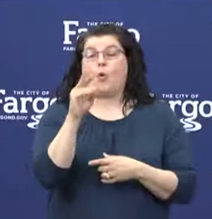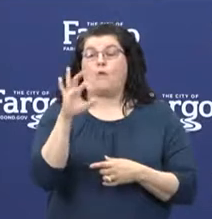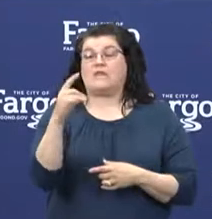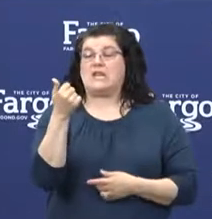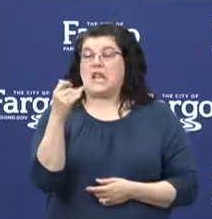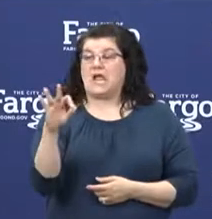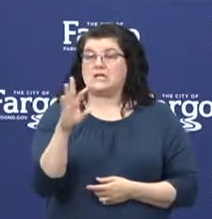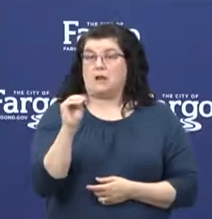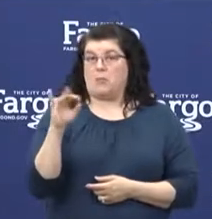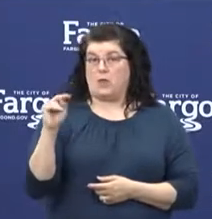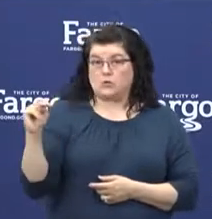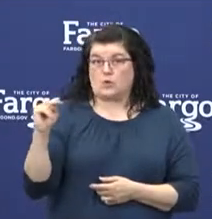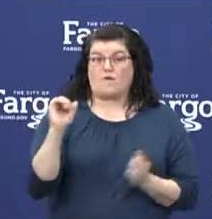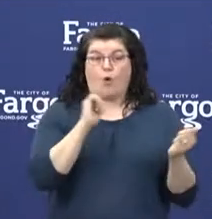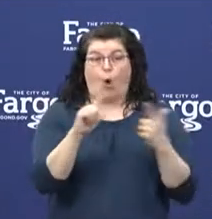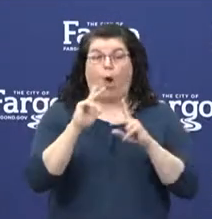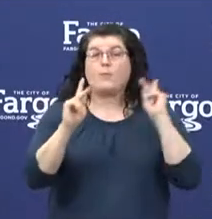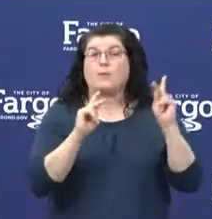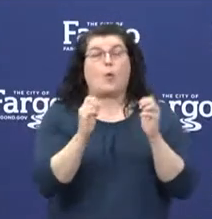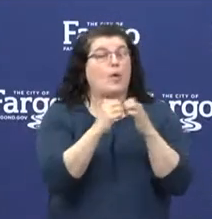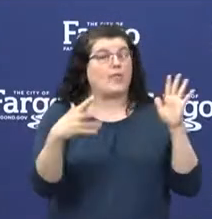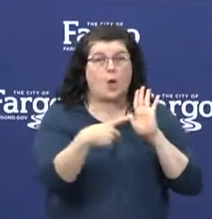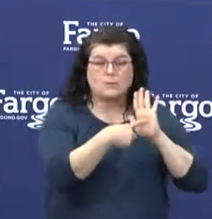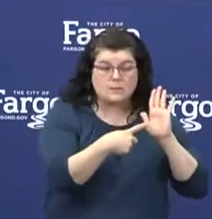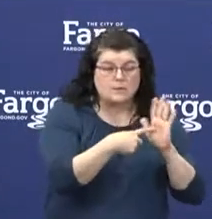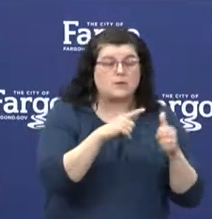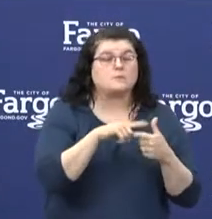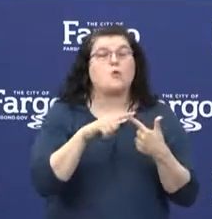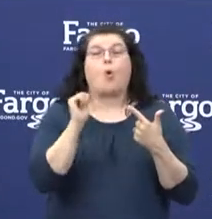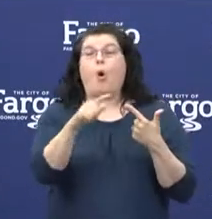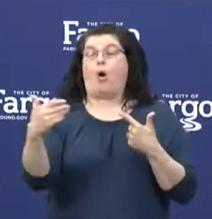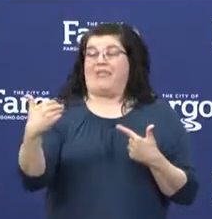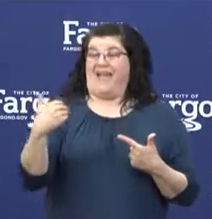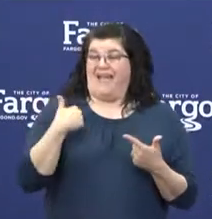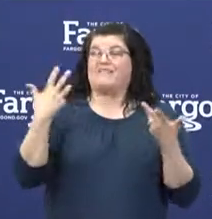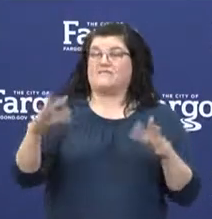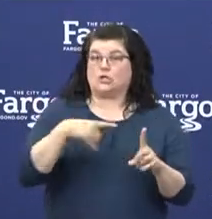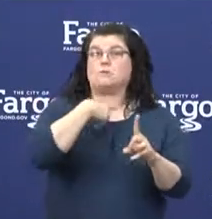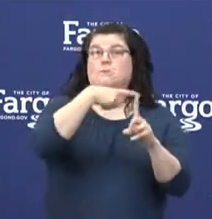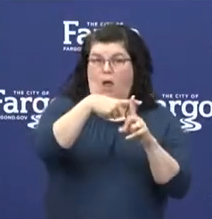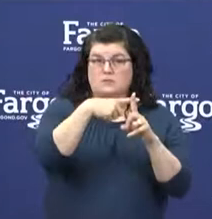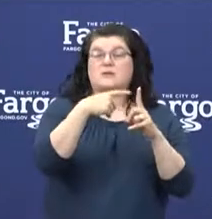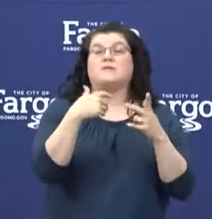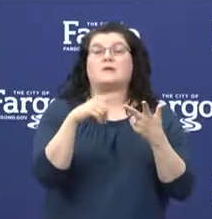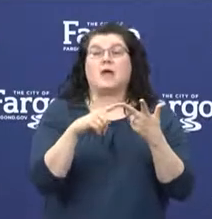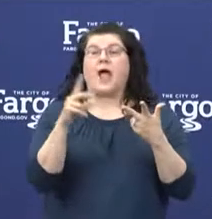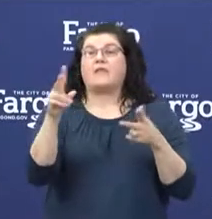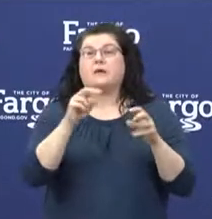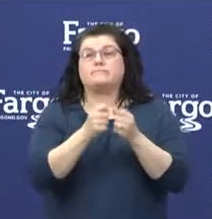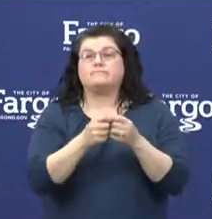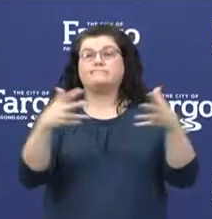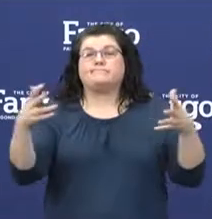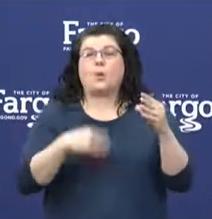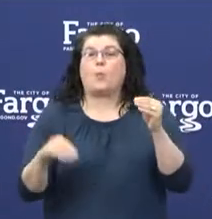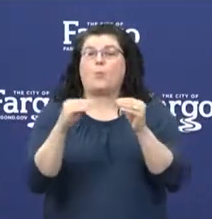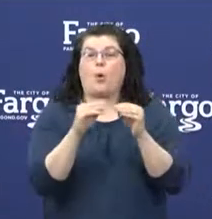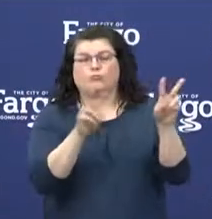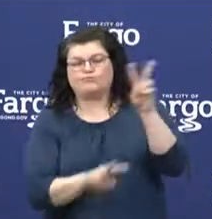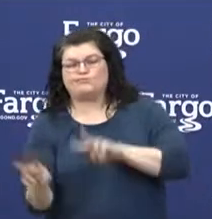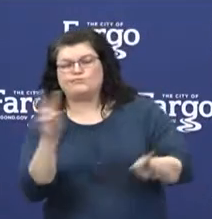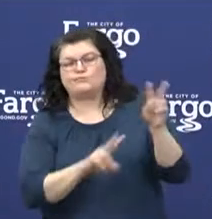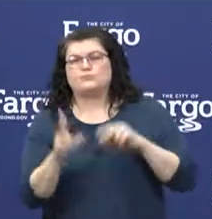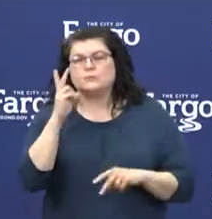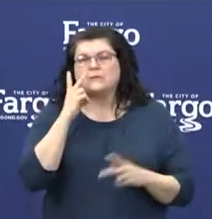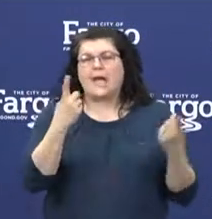all symptomatic people, isolate confirmed cases, and expand public health surveillance tools. By building